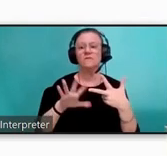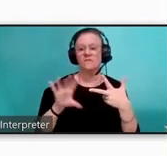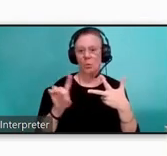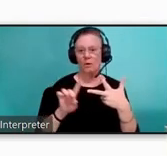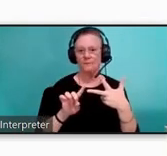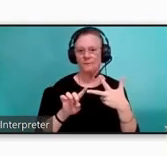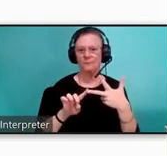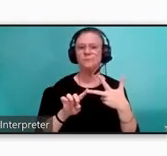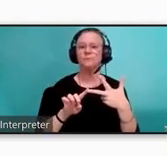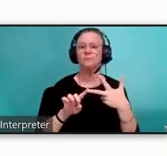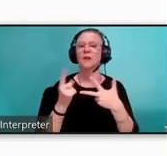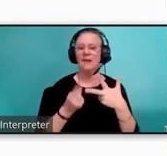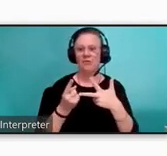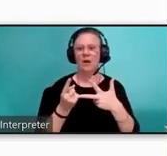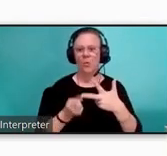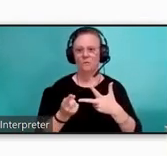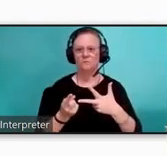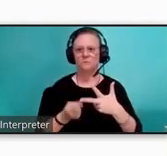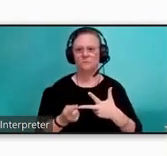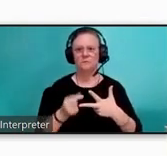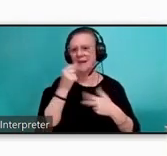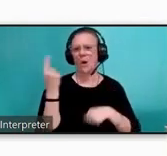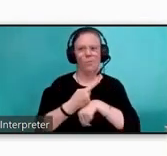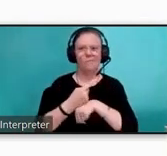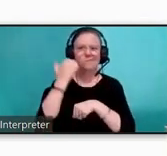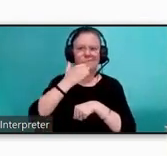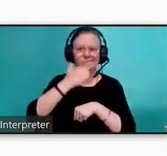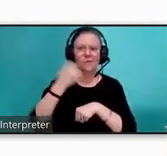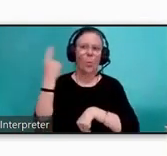and also runs every hour rather than just once a day.